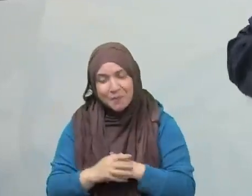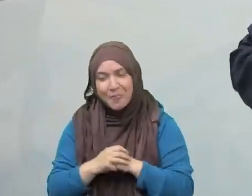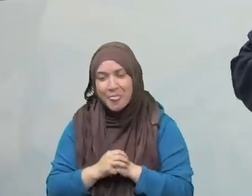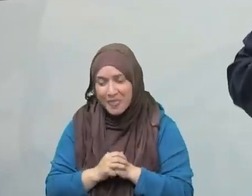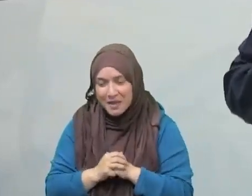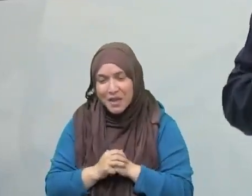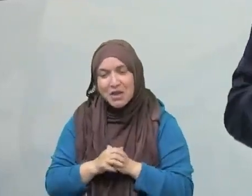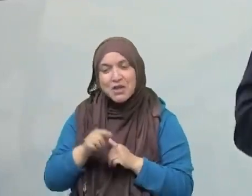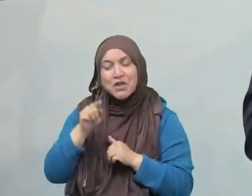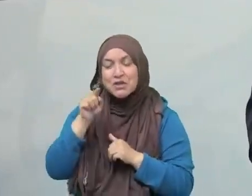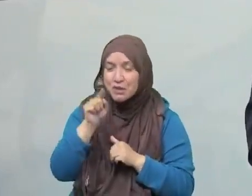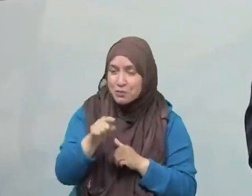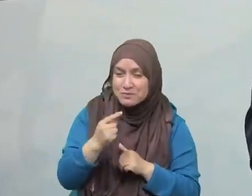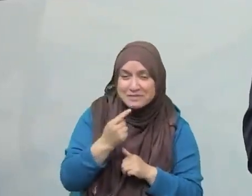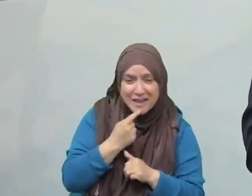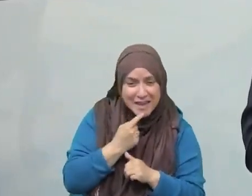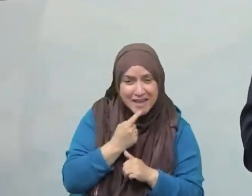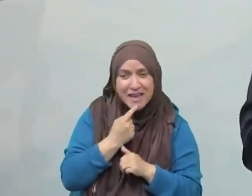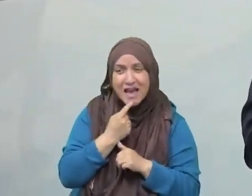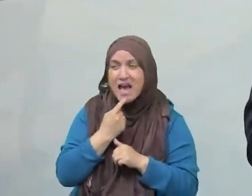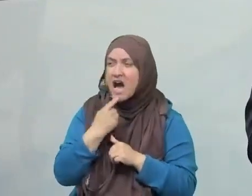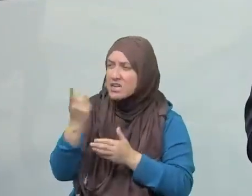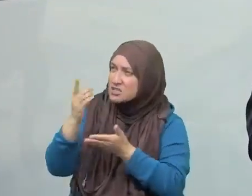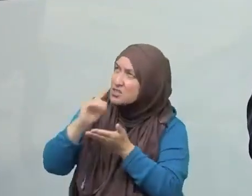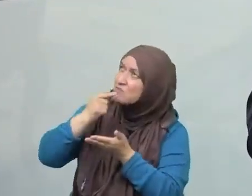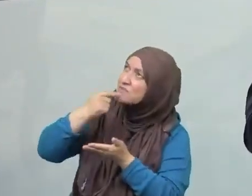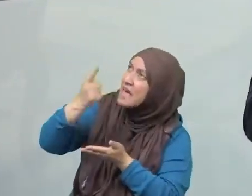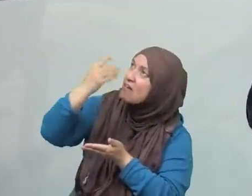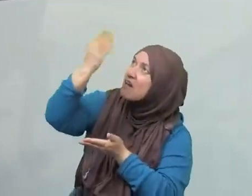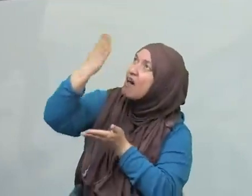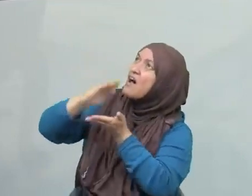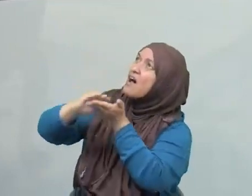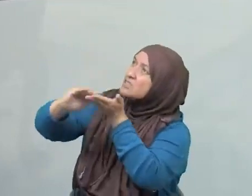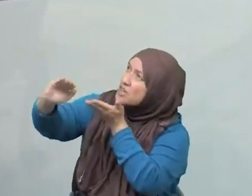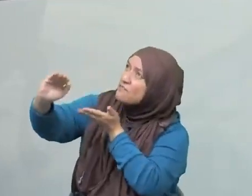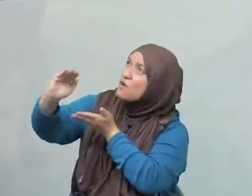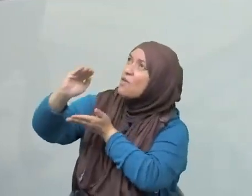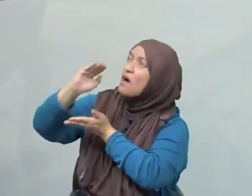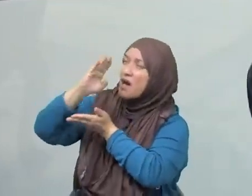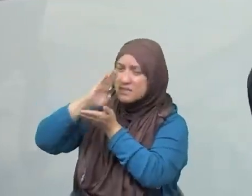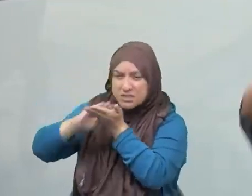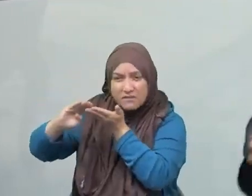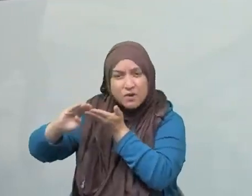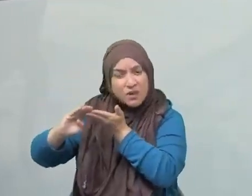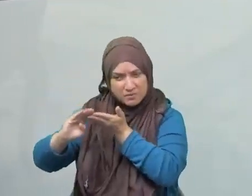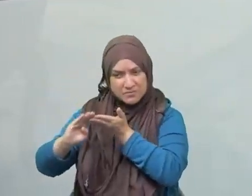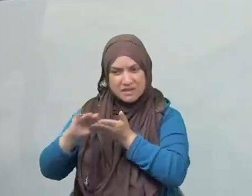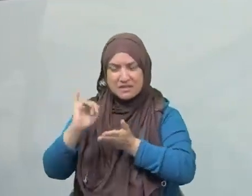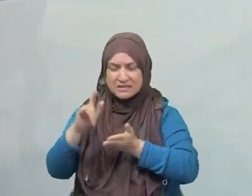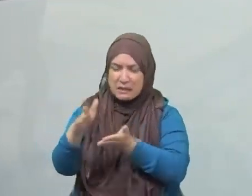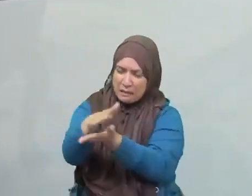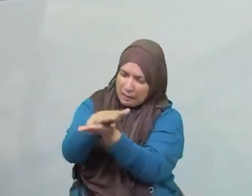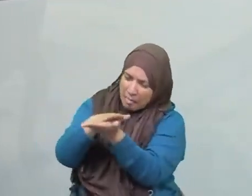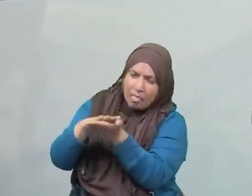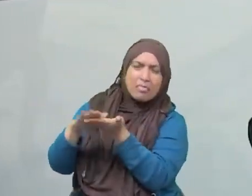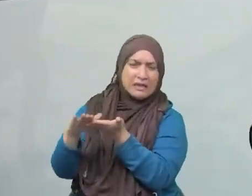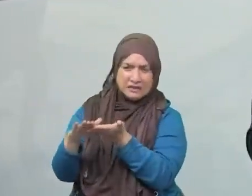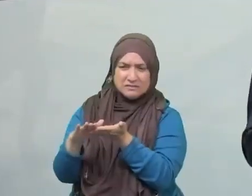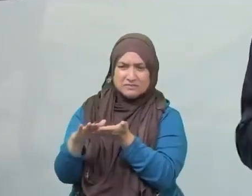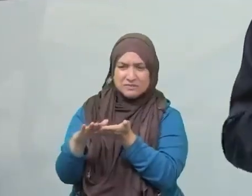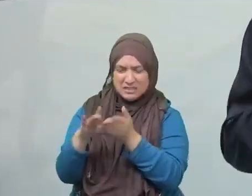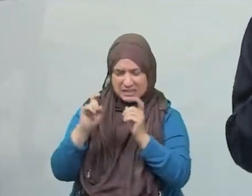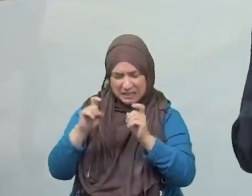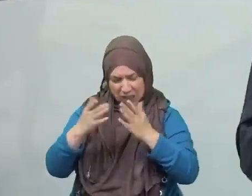cleans the stain. Tasbih, saying subhanAllah, are the buttons on the garment, are the embellishments on the garment. And so they